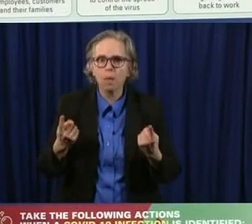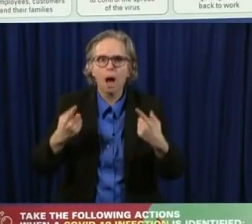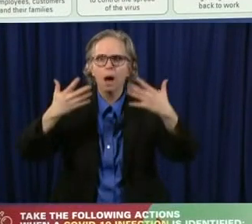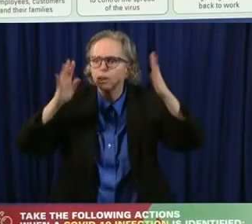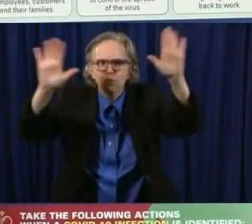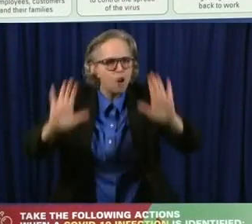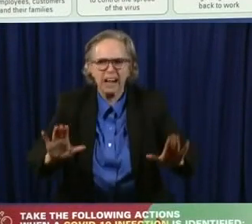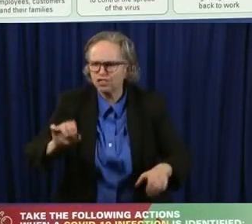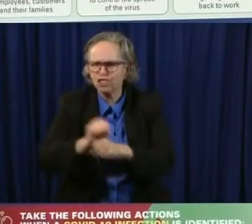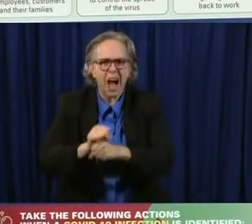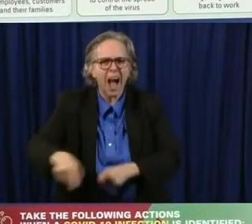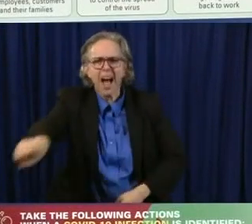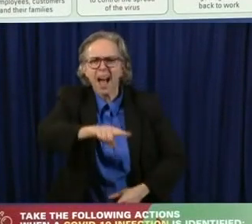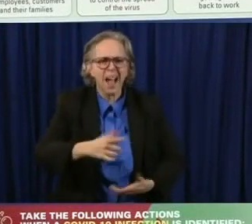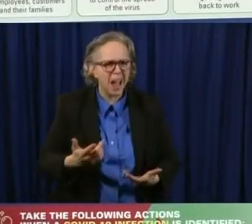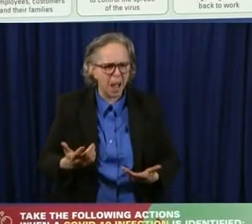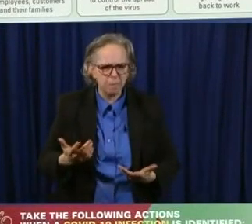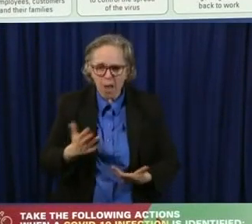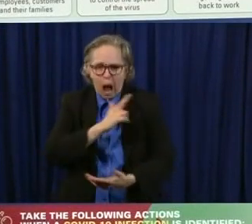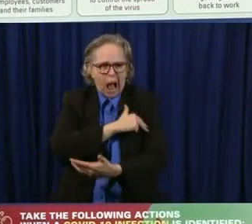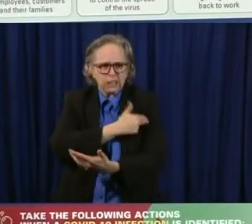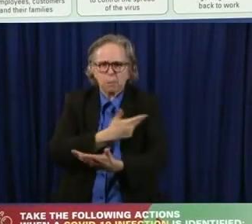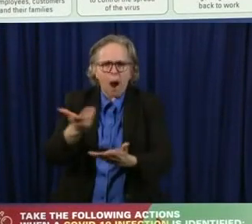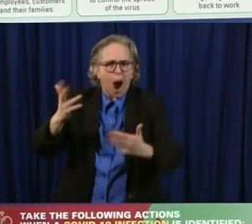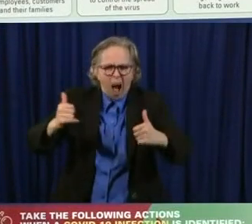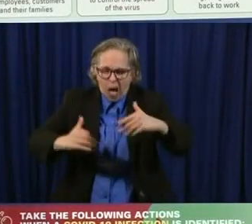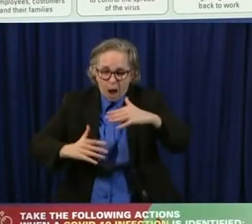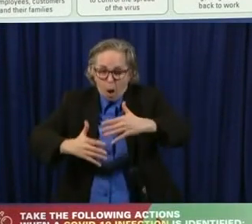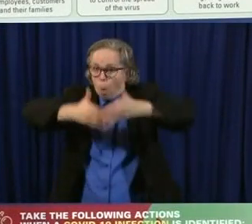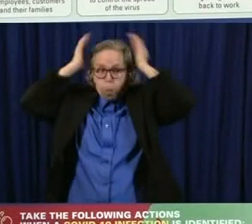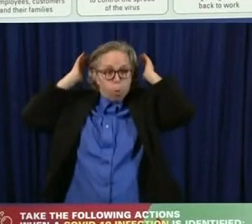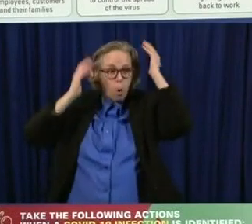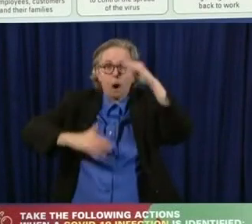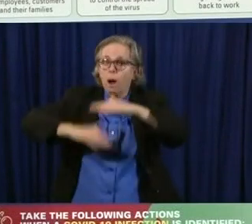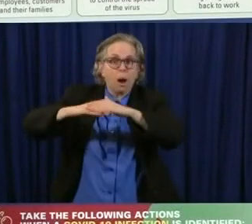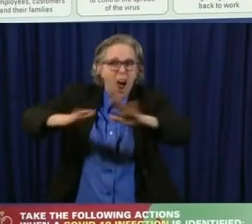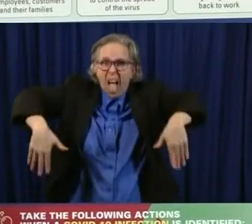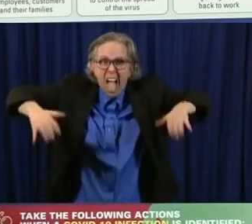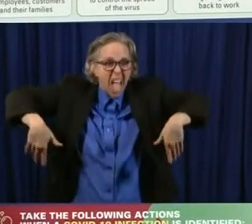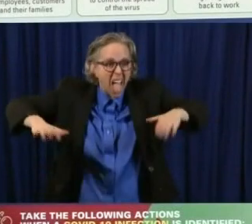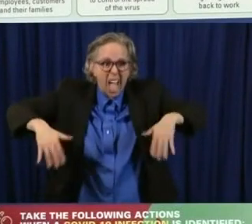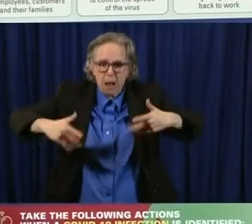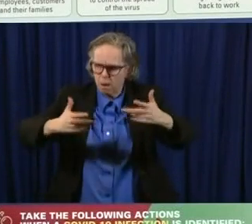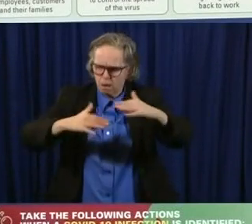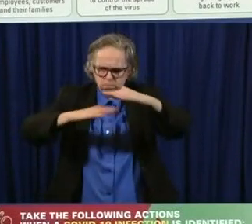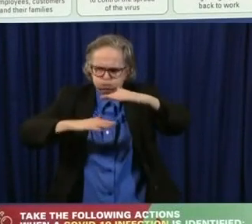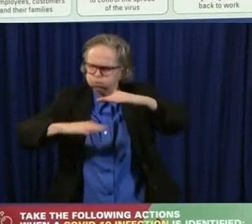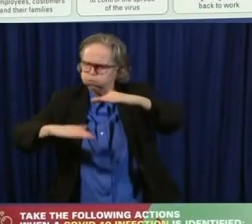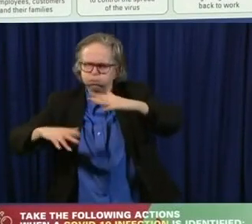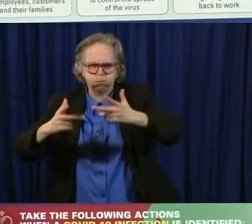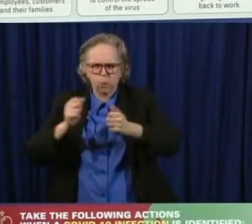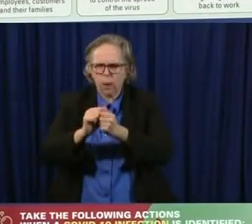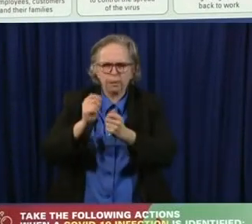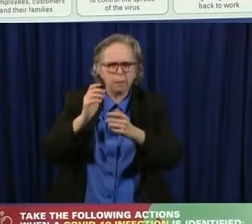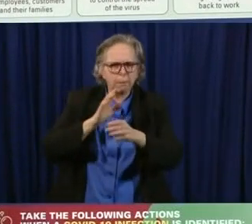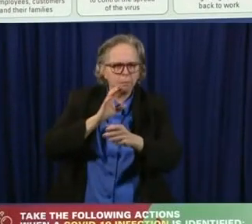the hospitals are not full. We have space. Um, done a good job of the social distancing.